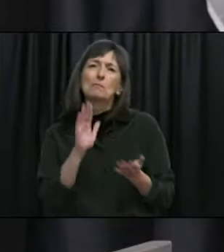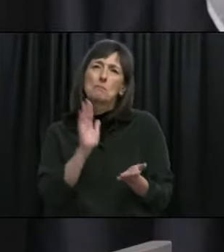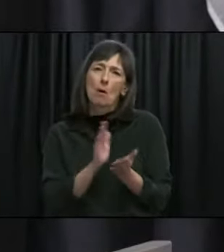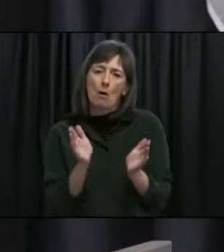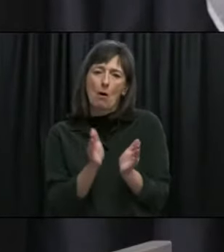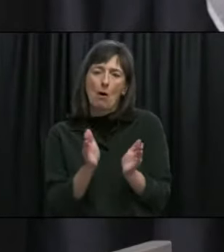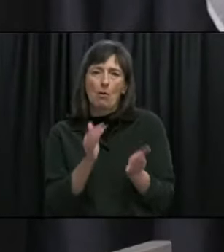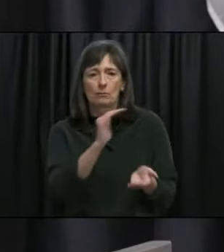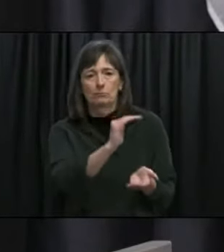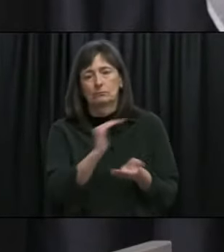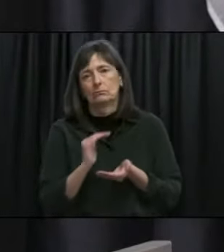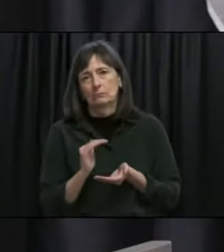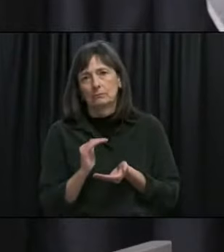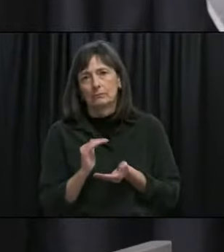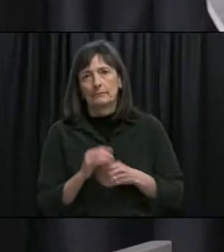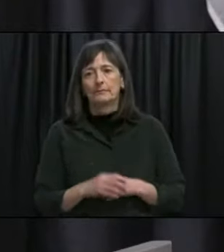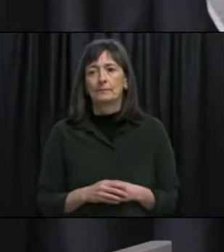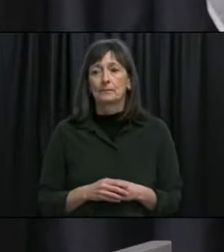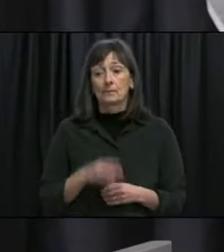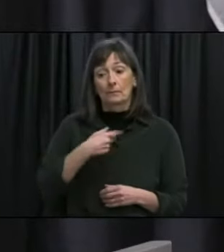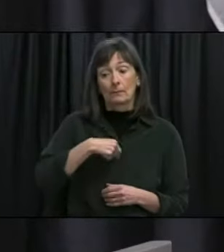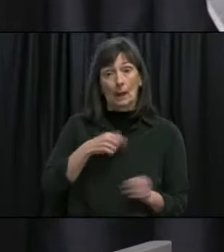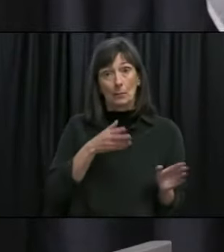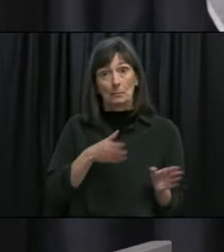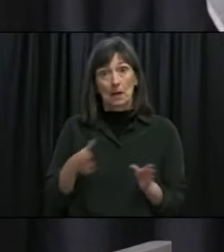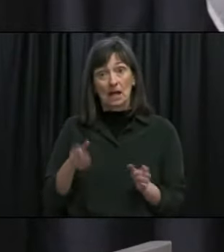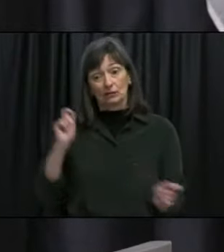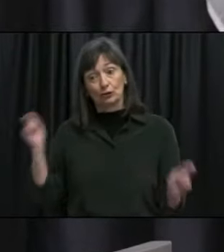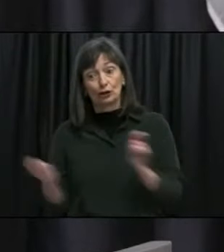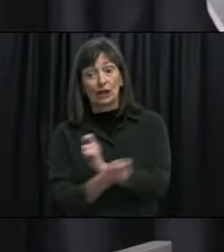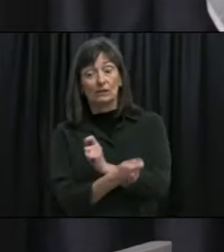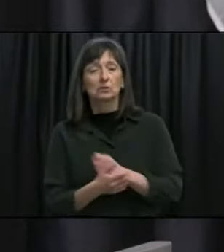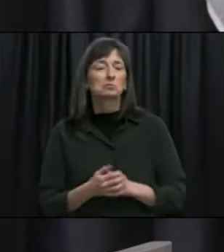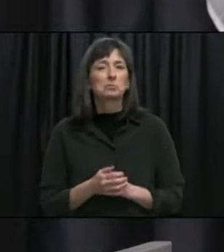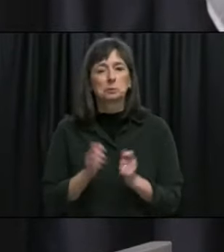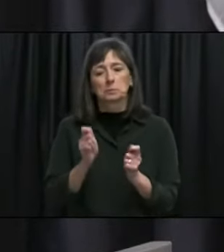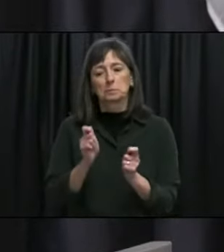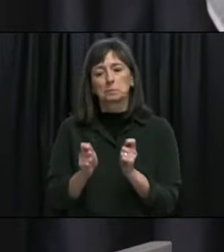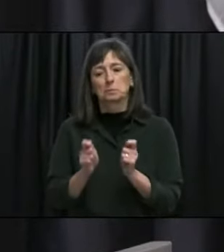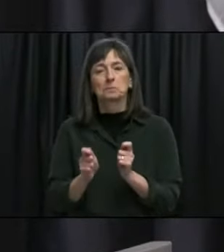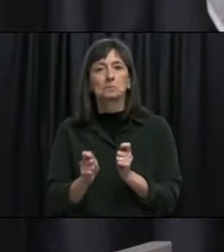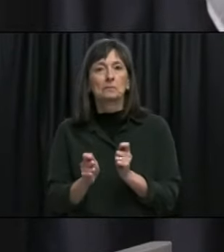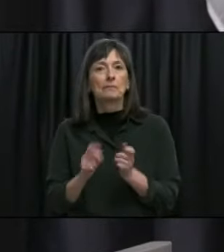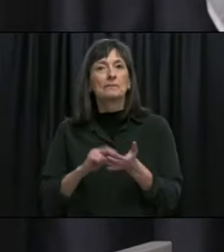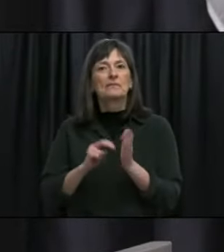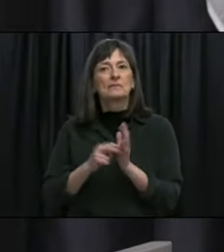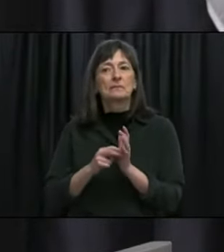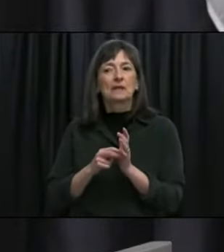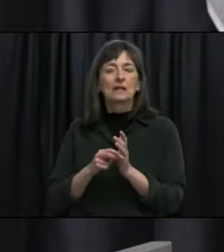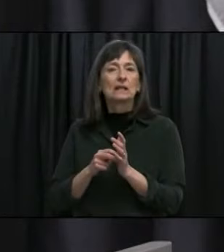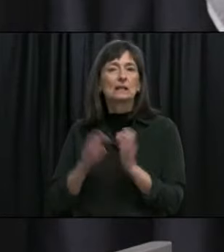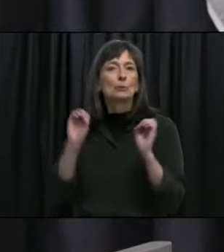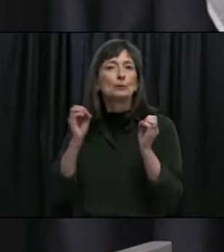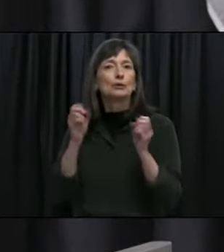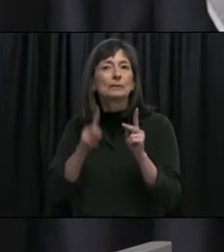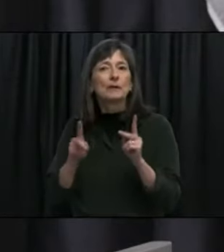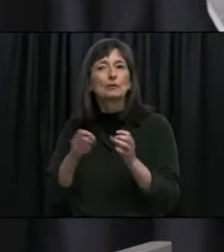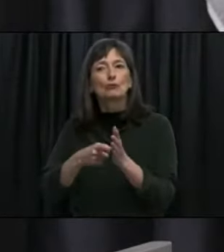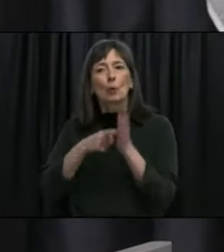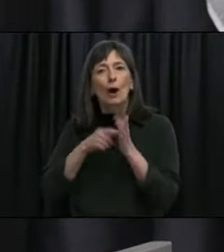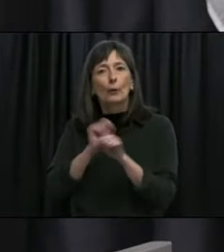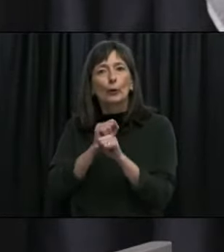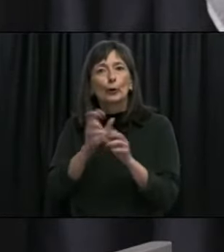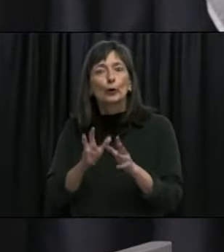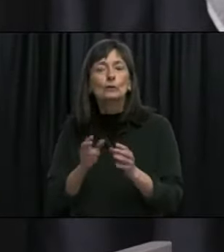you know our strategy is not changing too much this is an addition that allows us to get some of those groups done a little bit faster earlier than